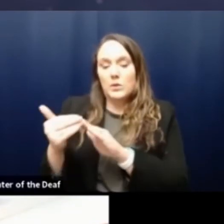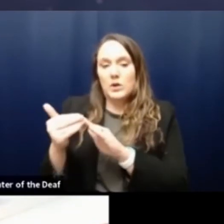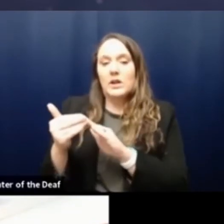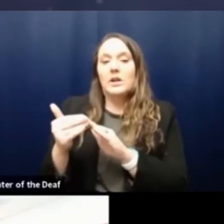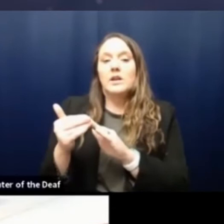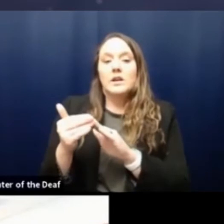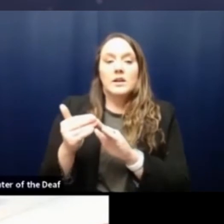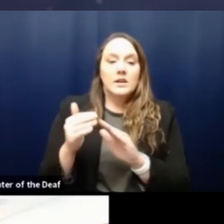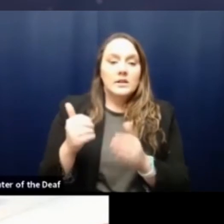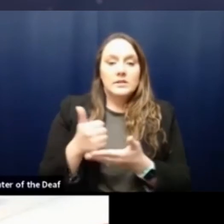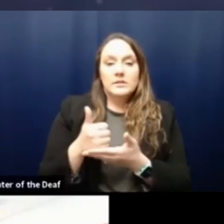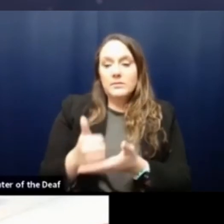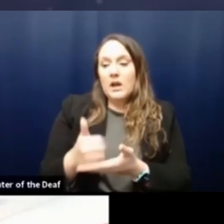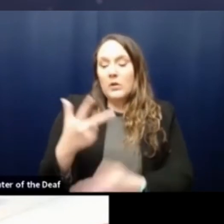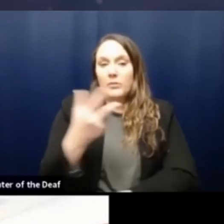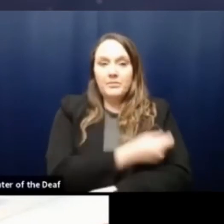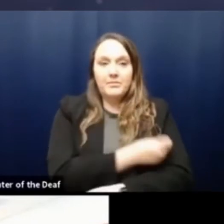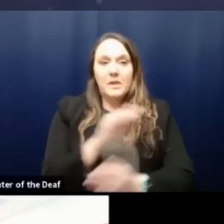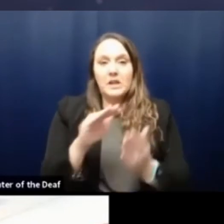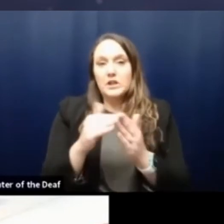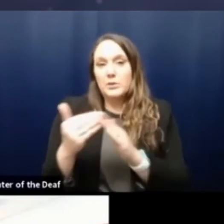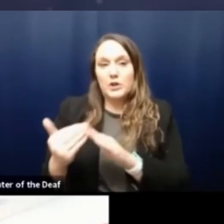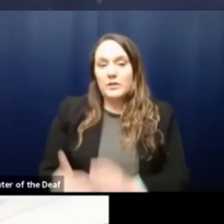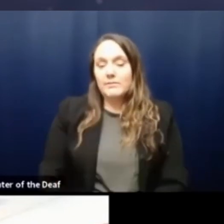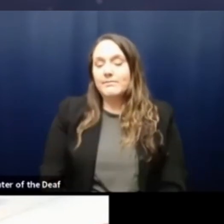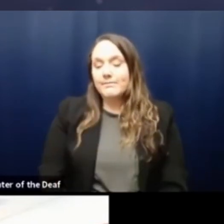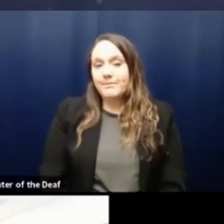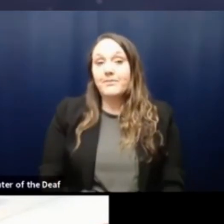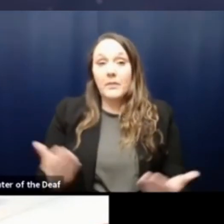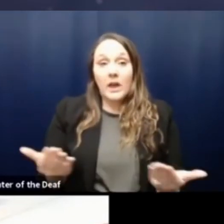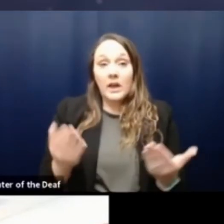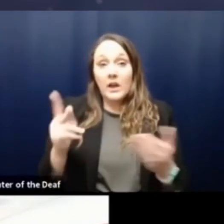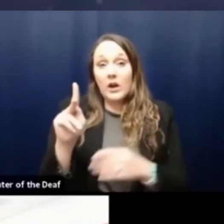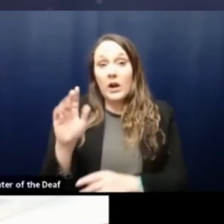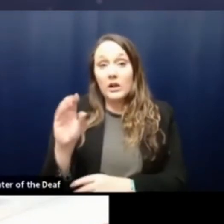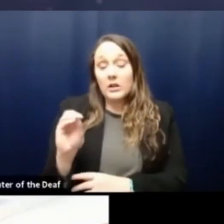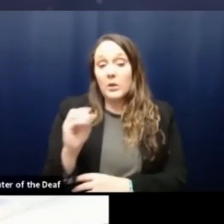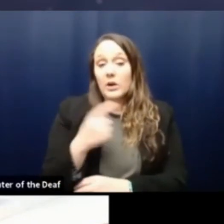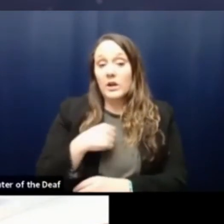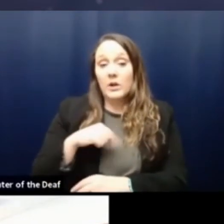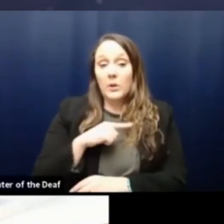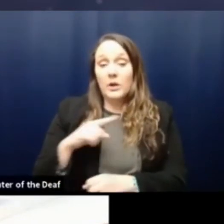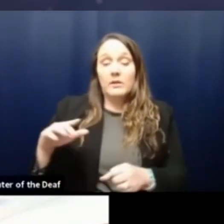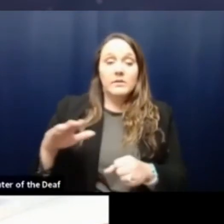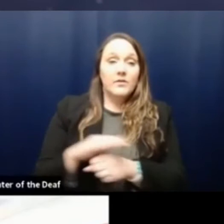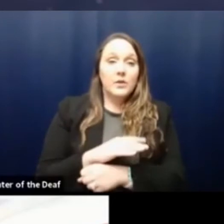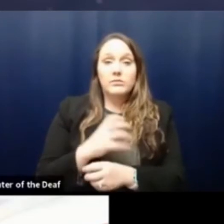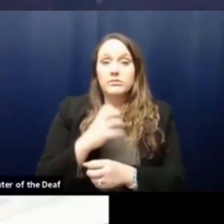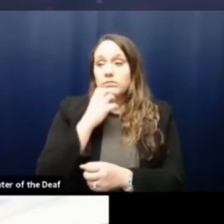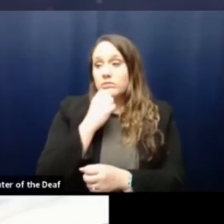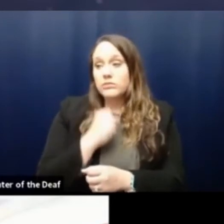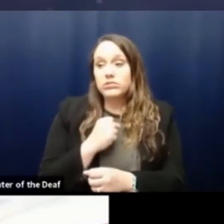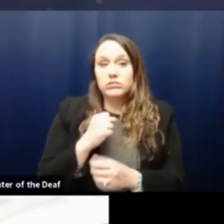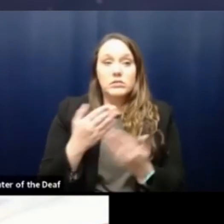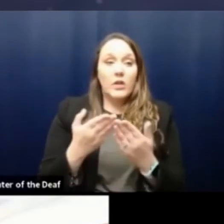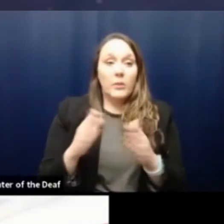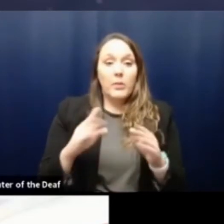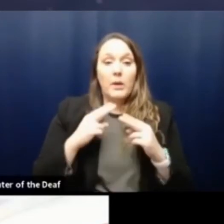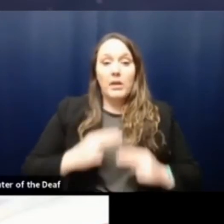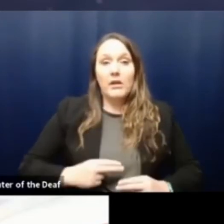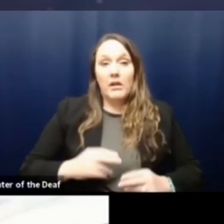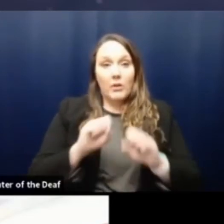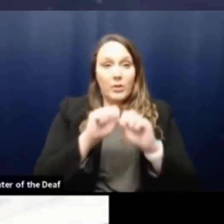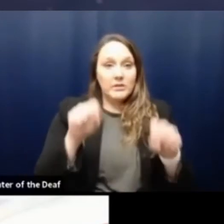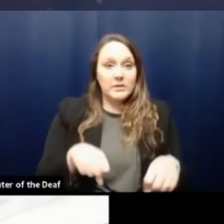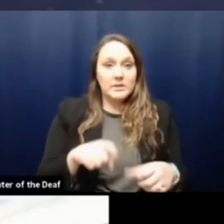community members vaccinated. Um, you know, here in Knox County, we fully embrace our public health system, which involves the